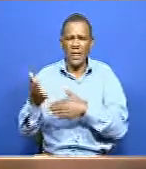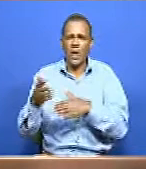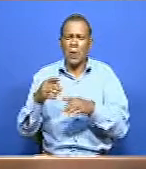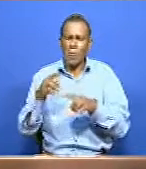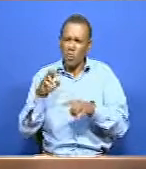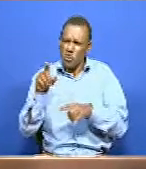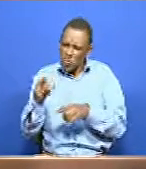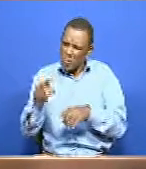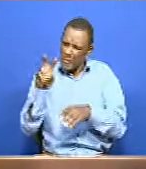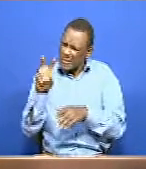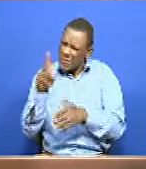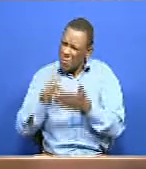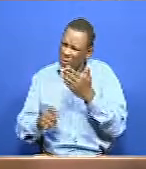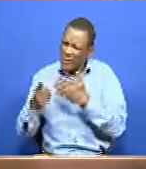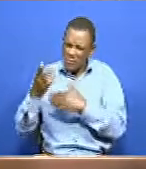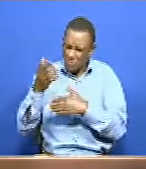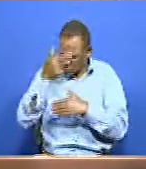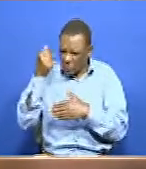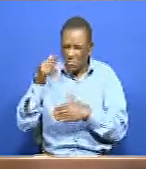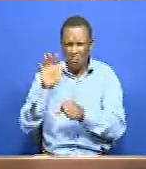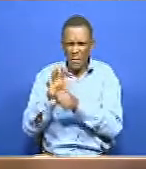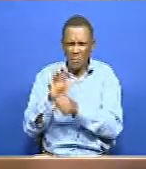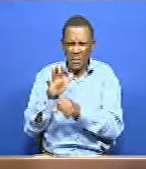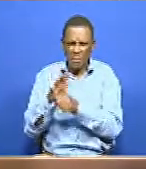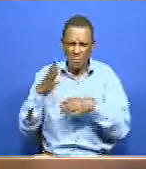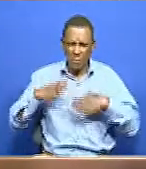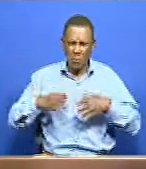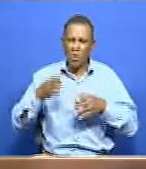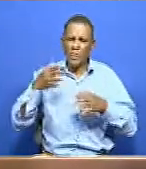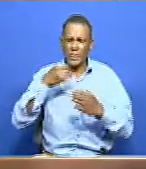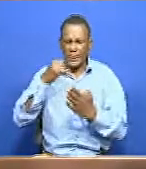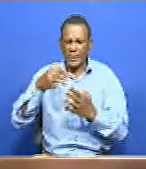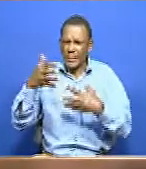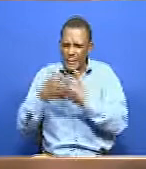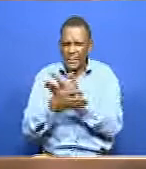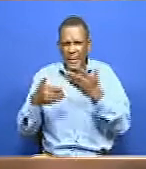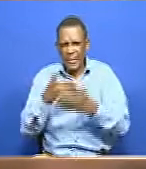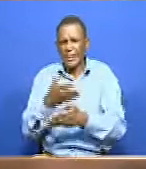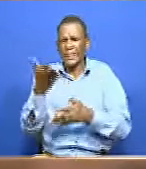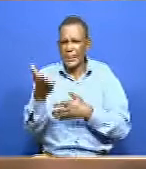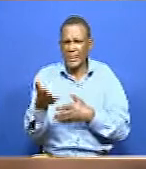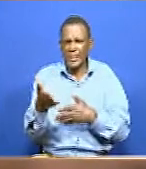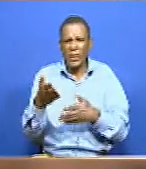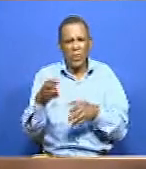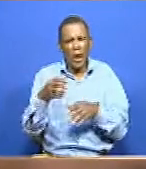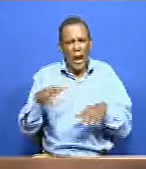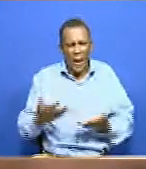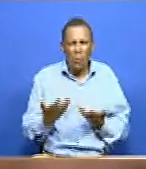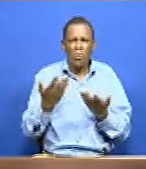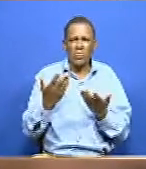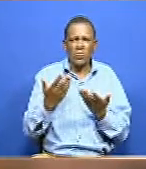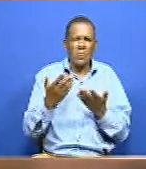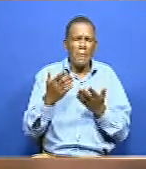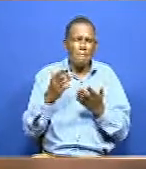the years, looking at the majority of the population, as you interact with the different people in the different projects that you have embarked on, what are some of the biggest